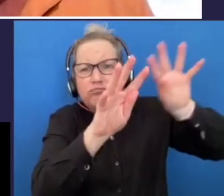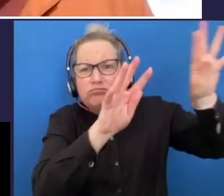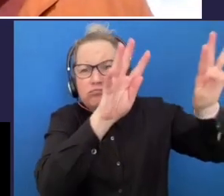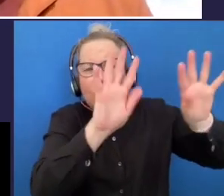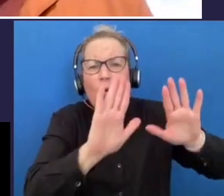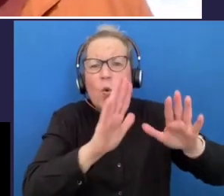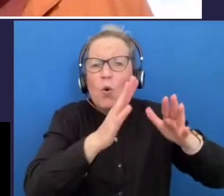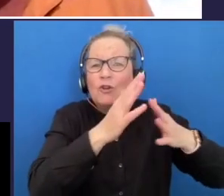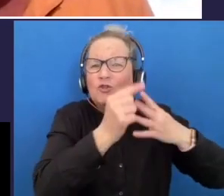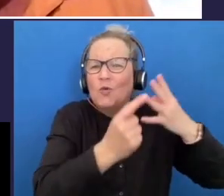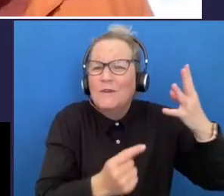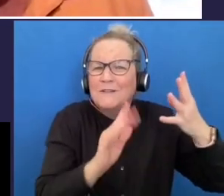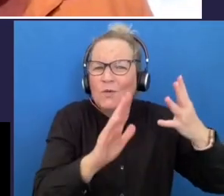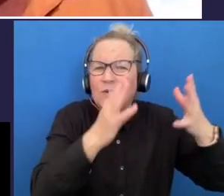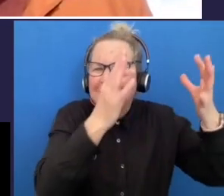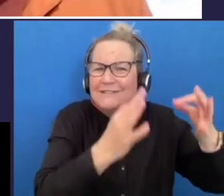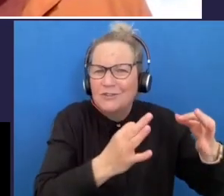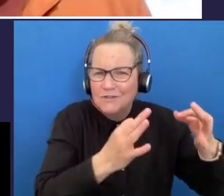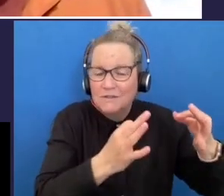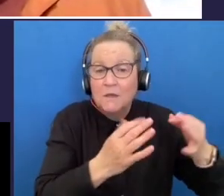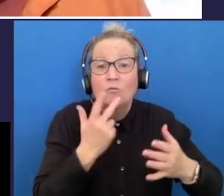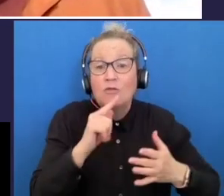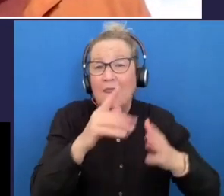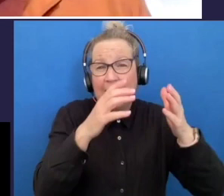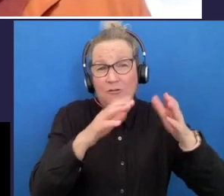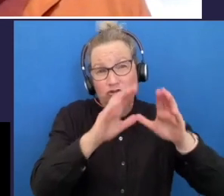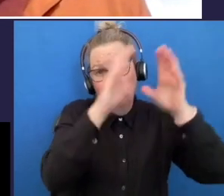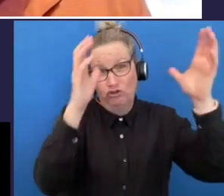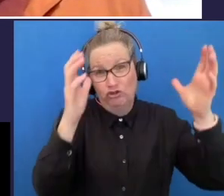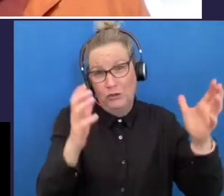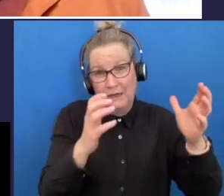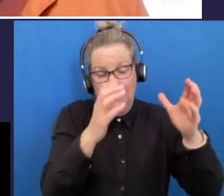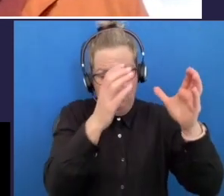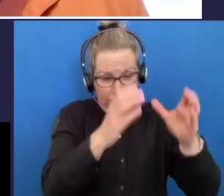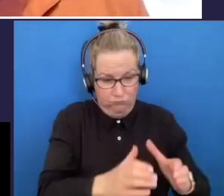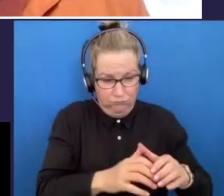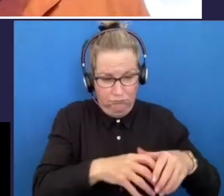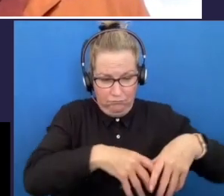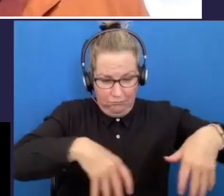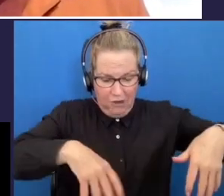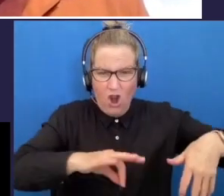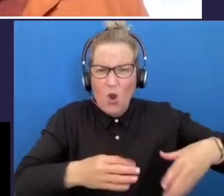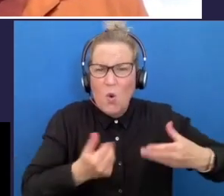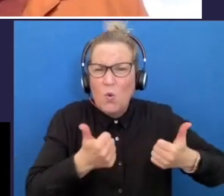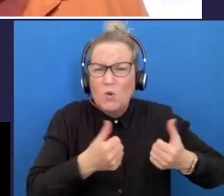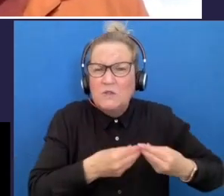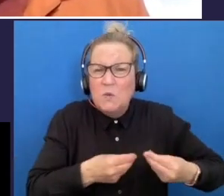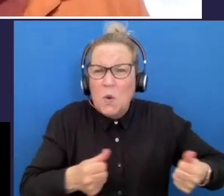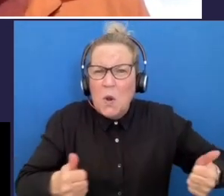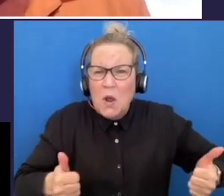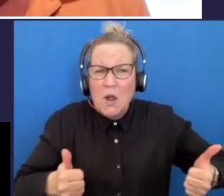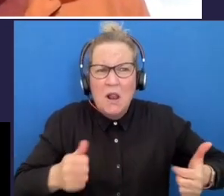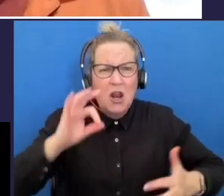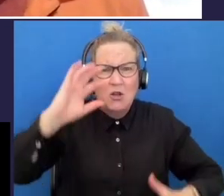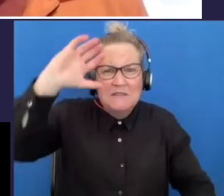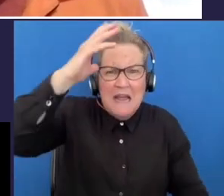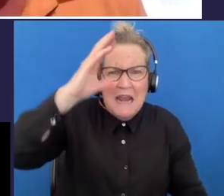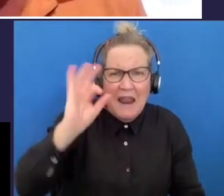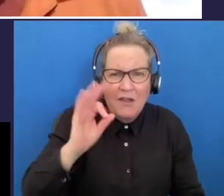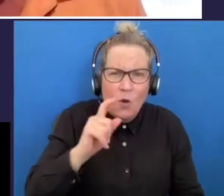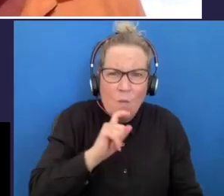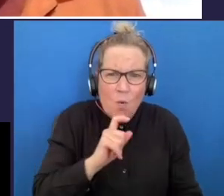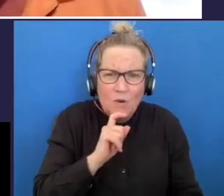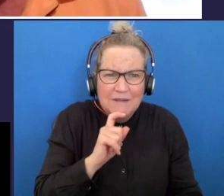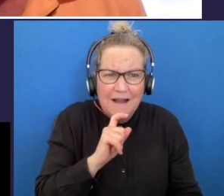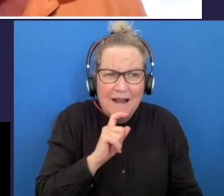for instance if that tree was in bad soil not getting any sun no water that tree will struggle